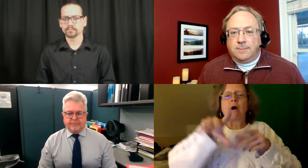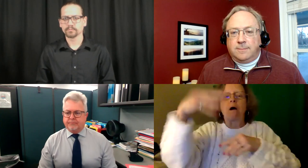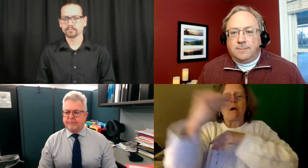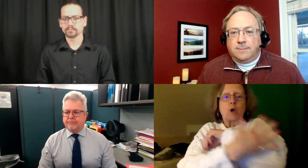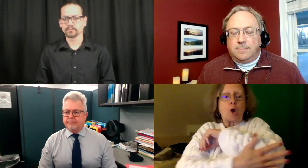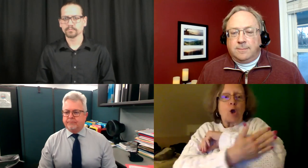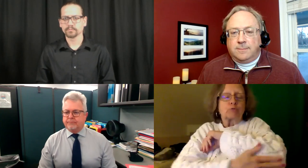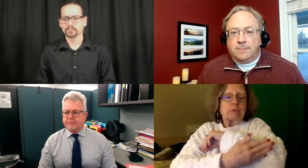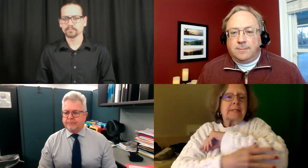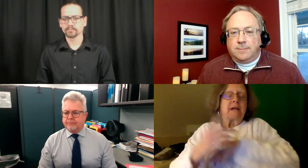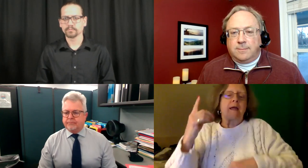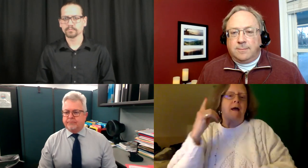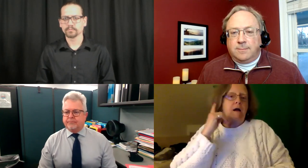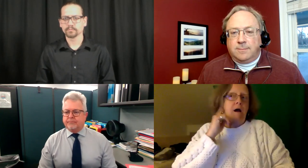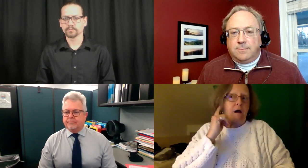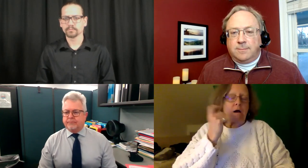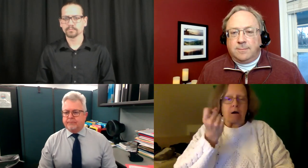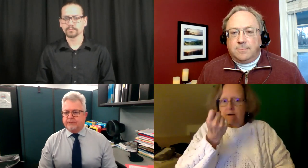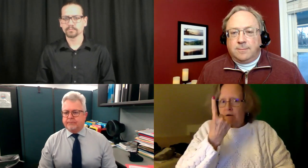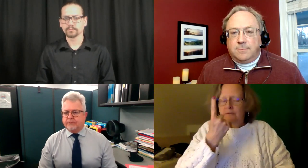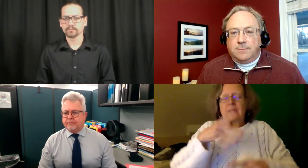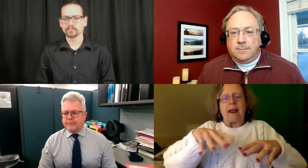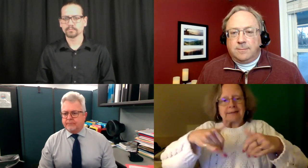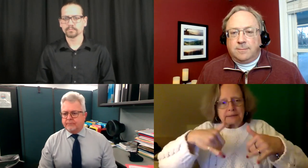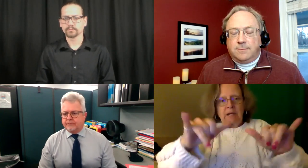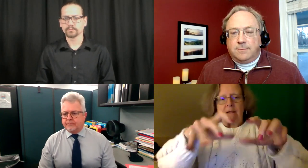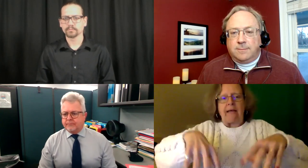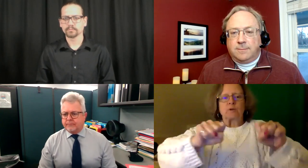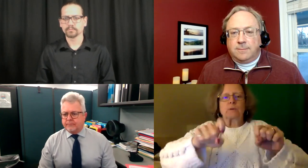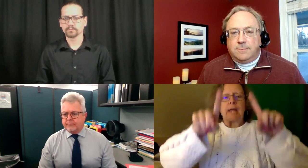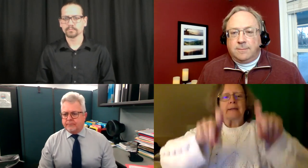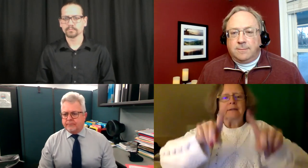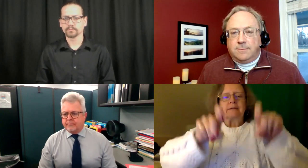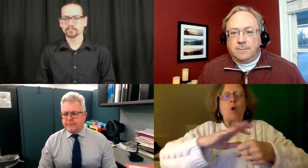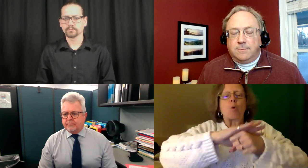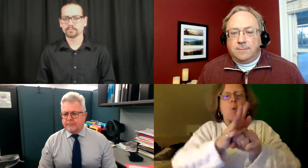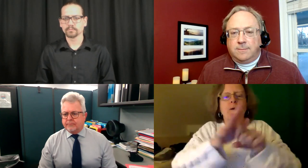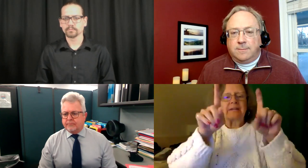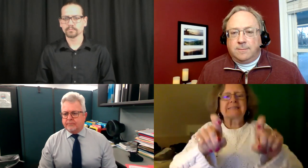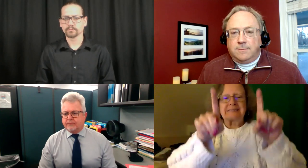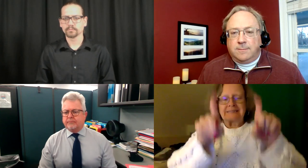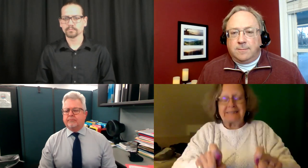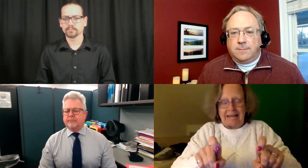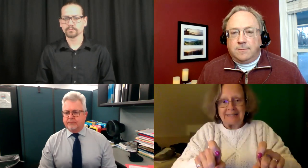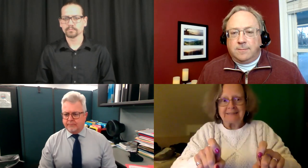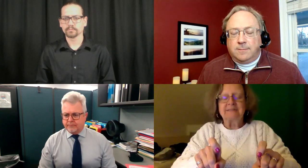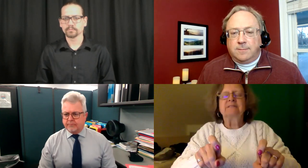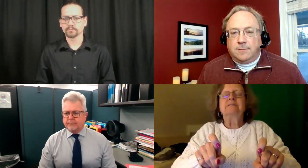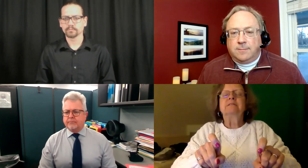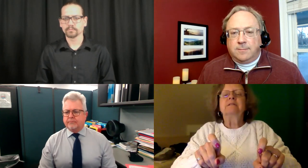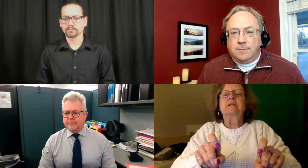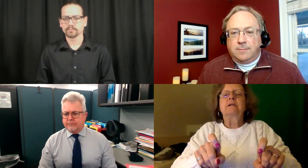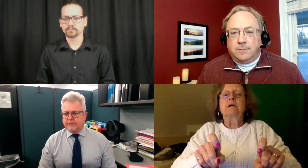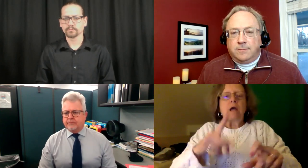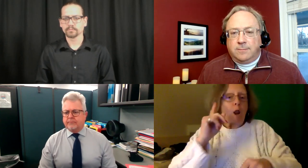However, I don't know if it's safe for me to go, you know, on travel. Like some people are saying that you have to